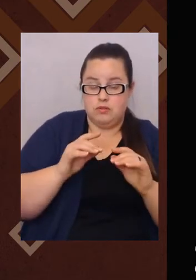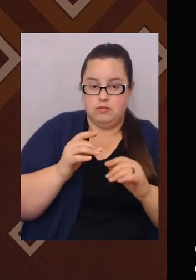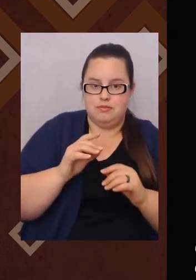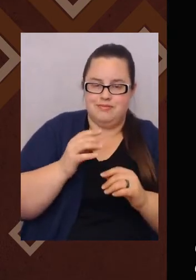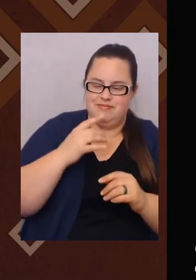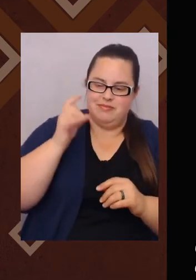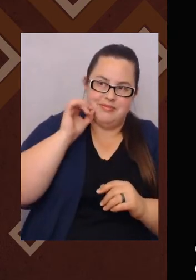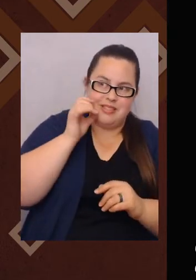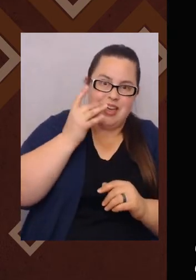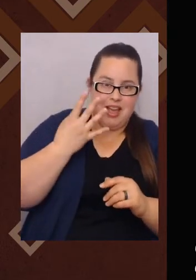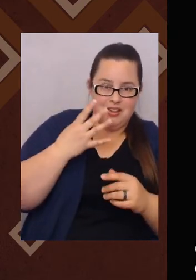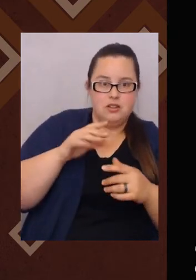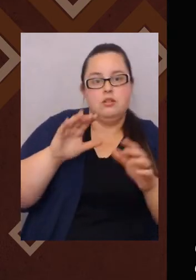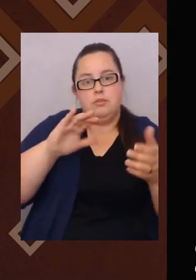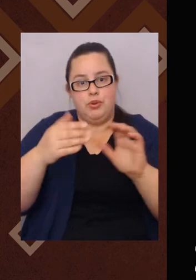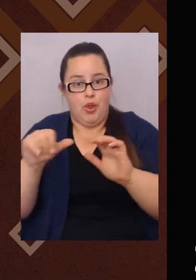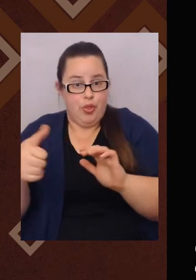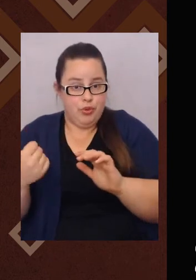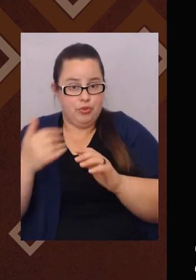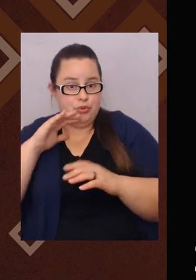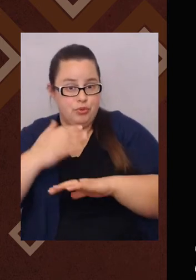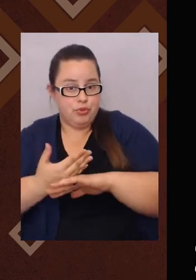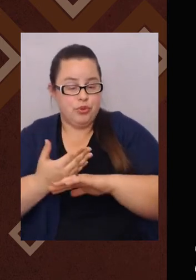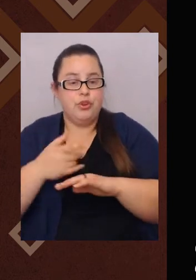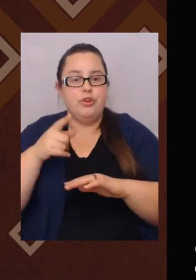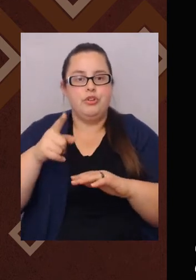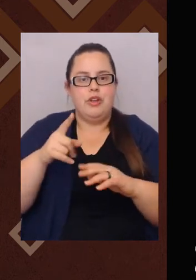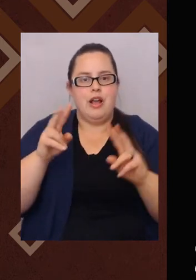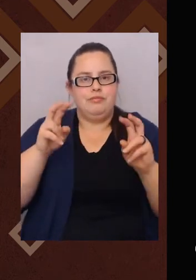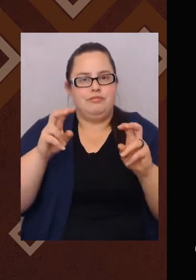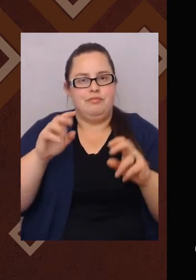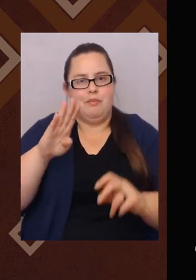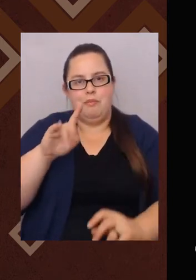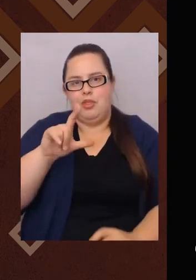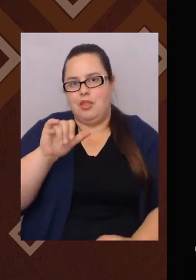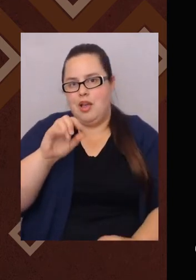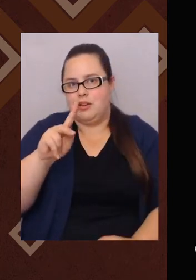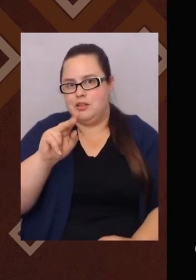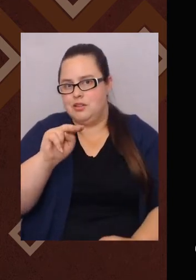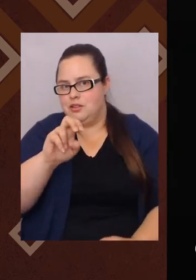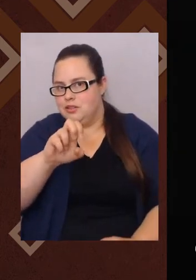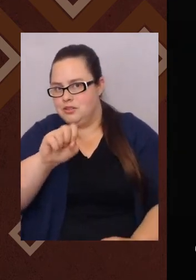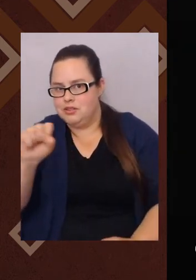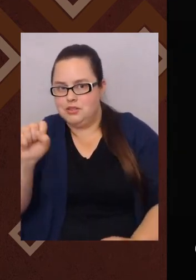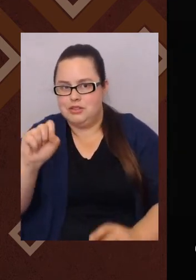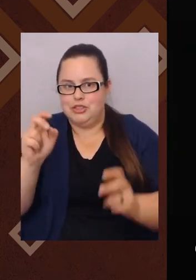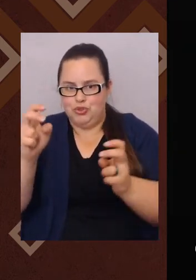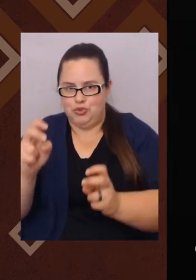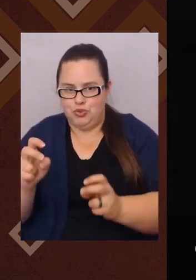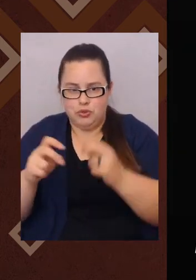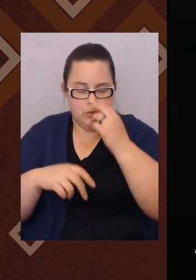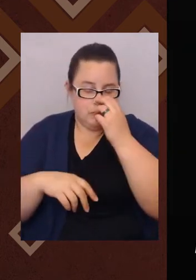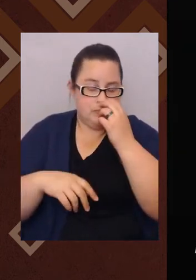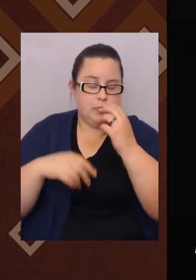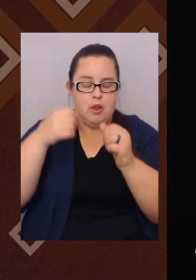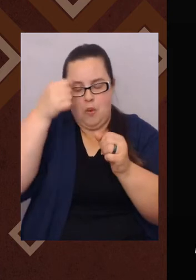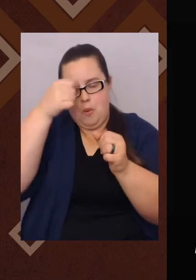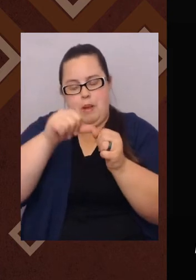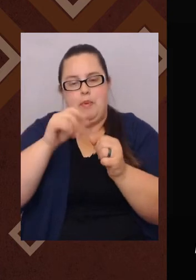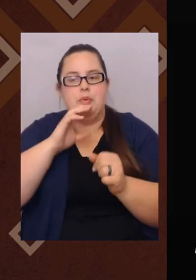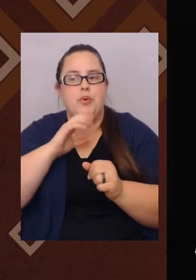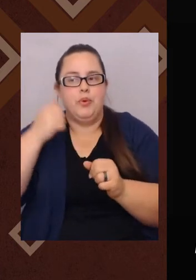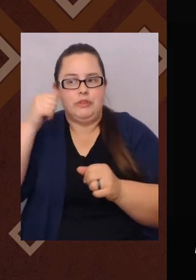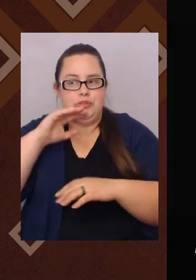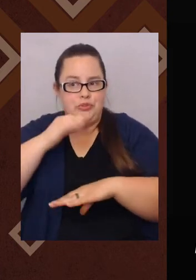dress like my friends in America. I wanted to talk like them. I wanted to be like them, listen to the same music. I started